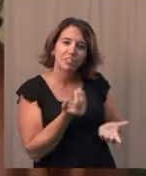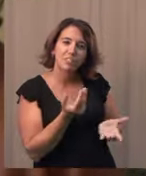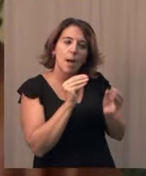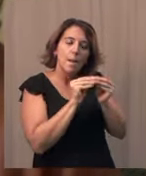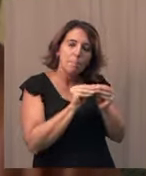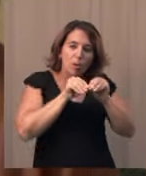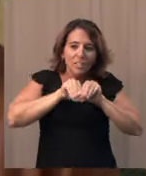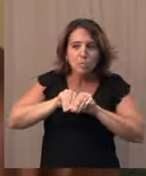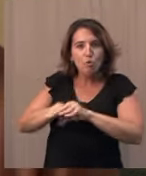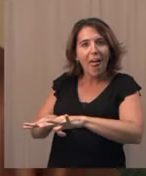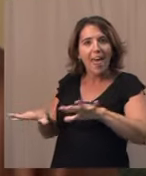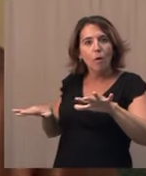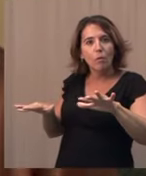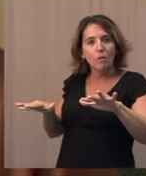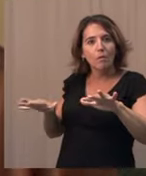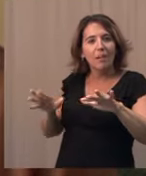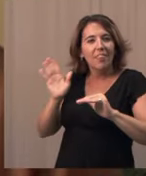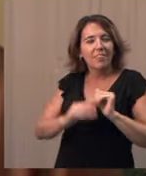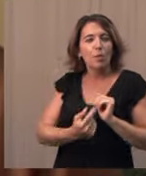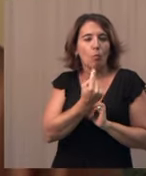one of them could be separately.